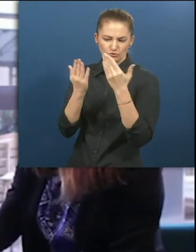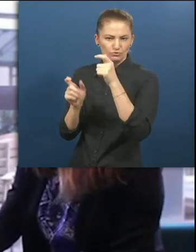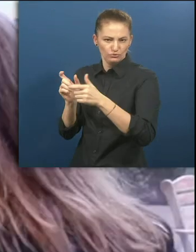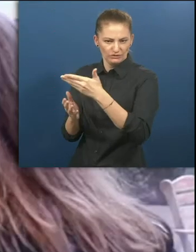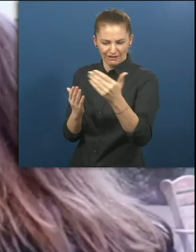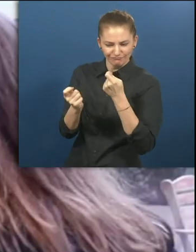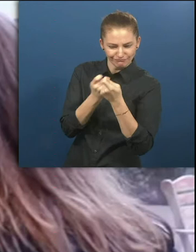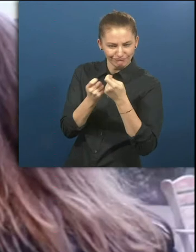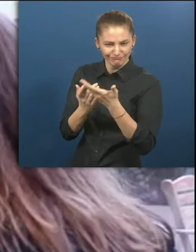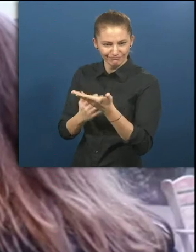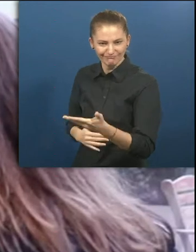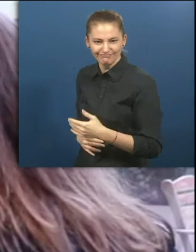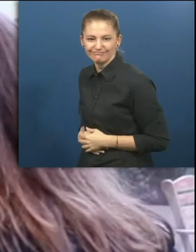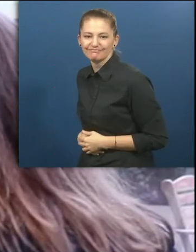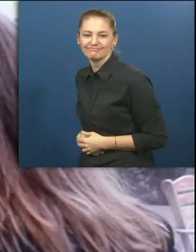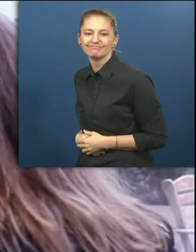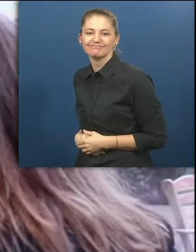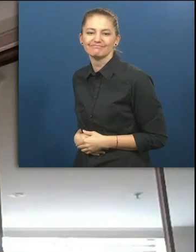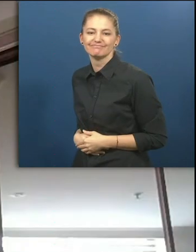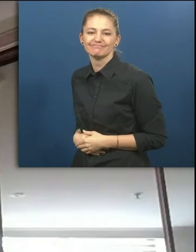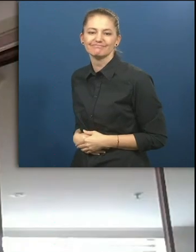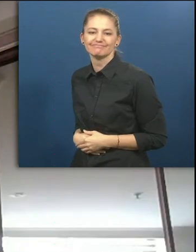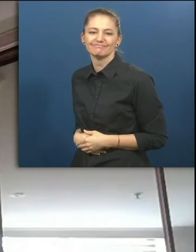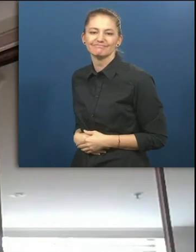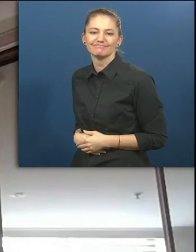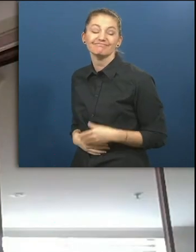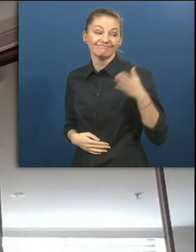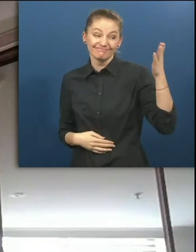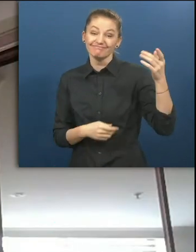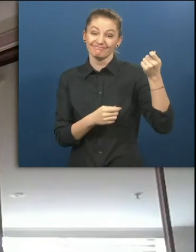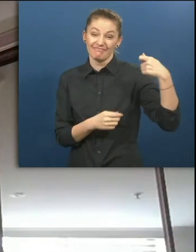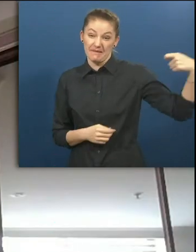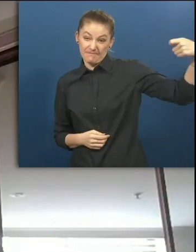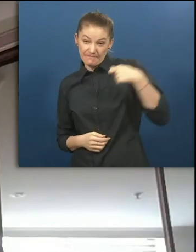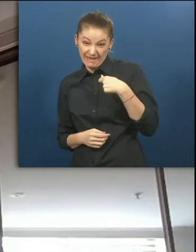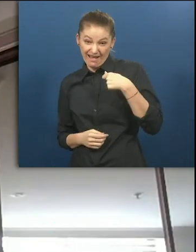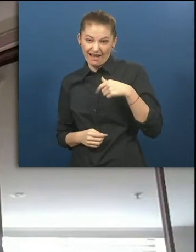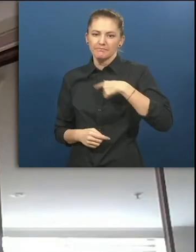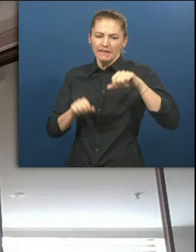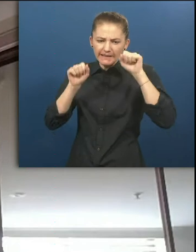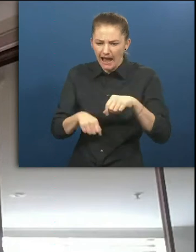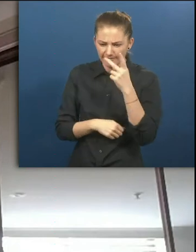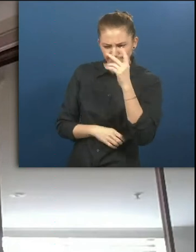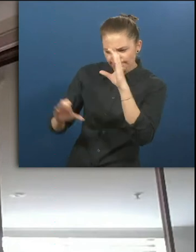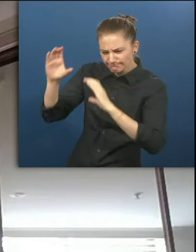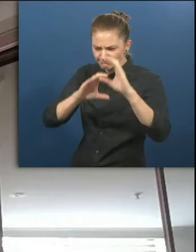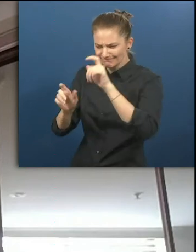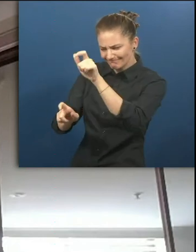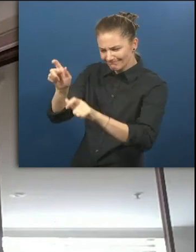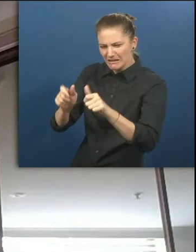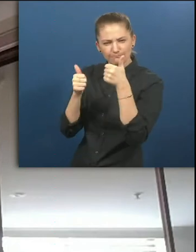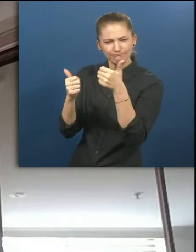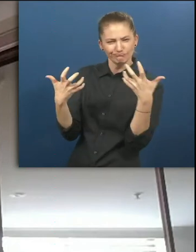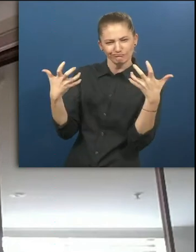and refer students. So they pay us that fee so that we can find the right